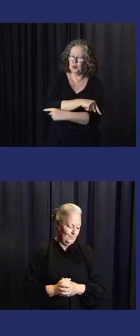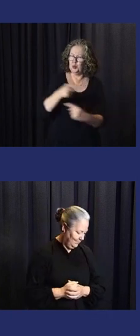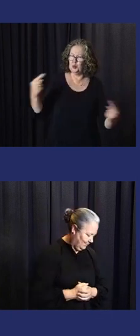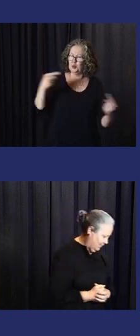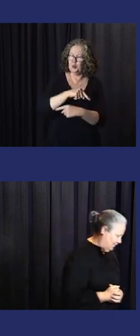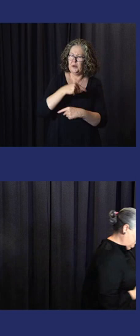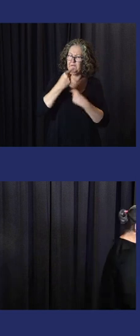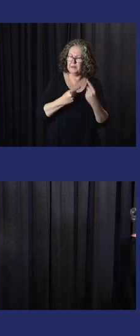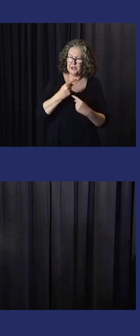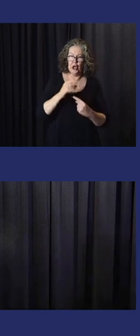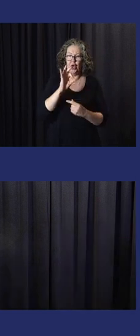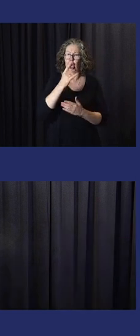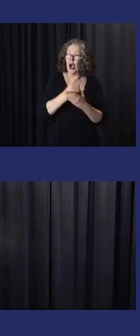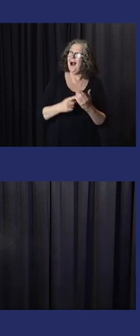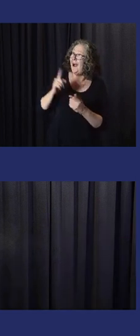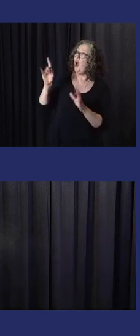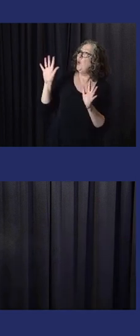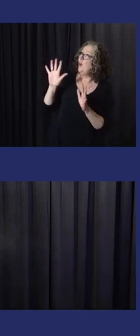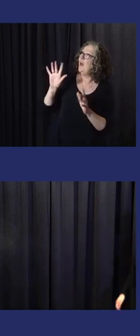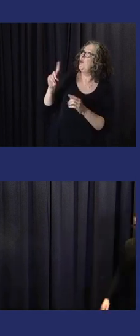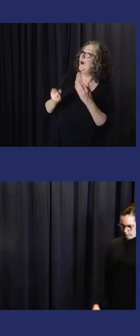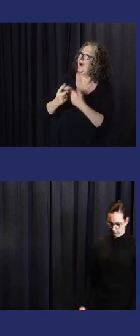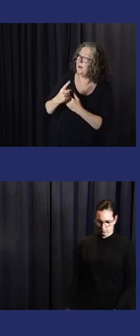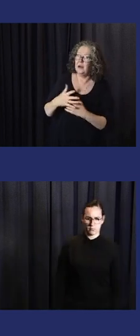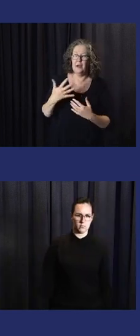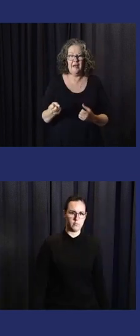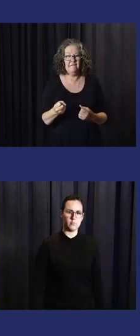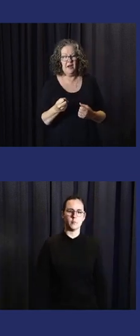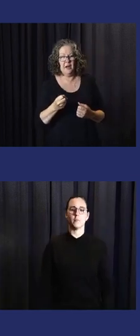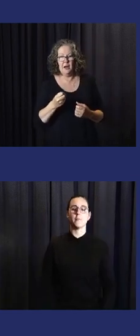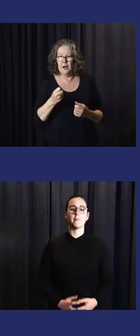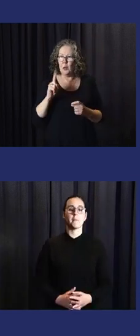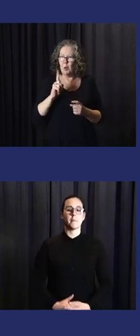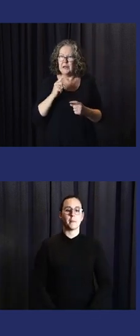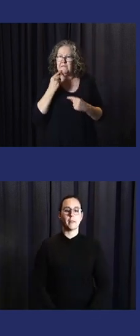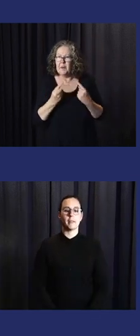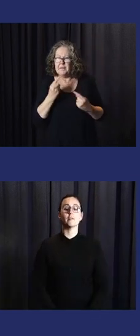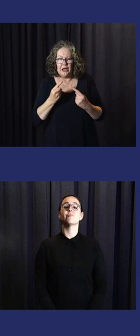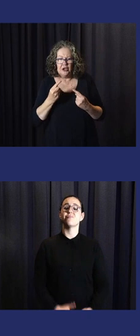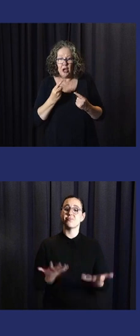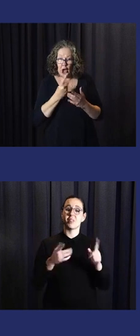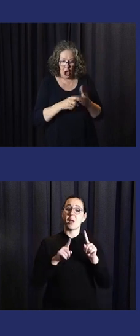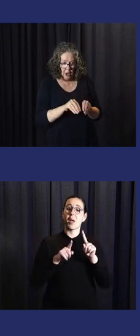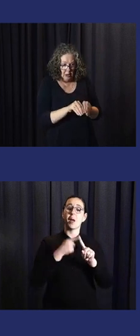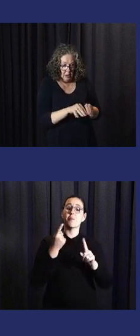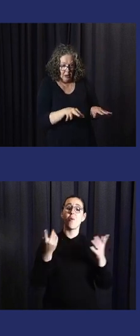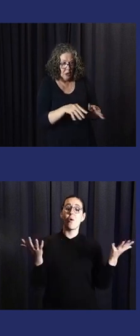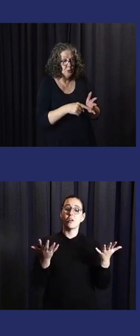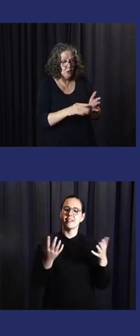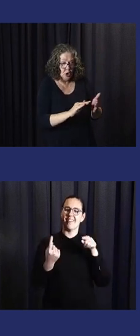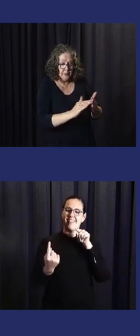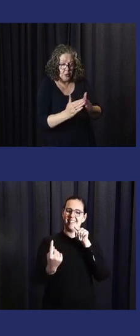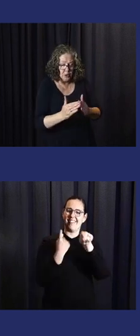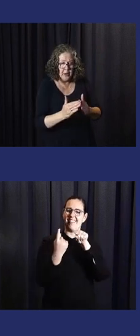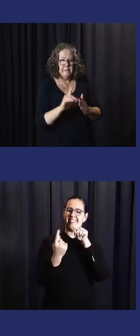as an example. It's about enhancing two-way information. So it's not simply about getting the weather or multi